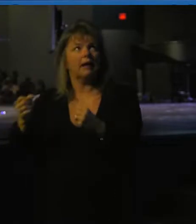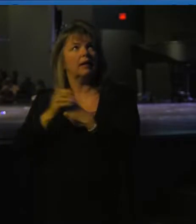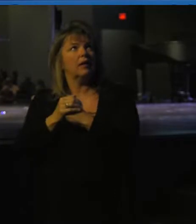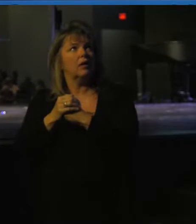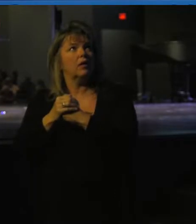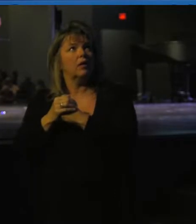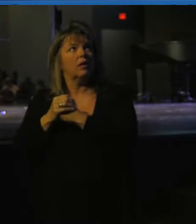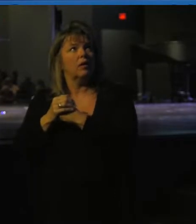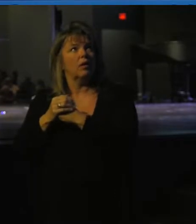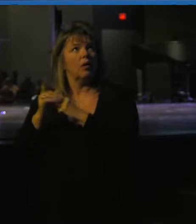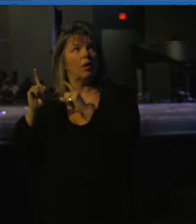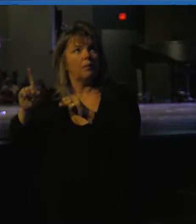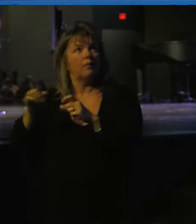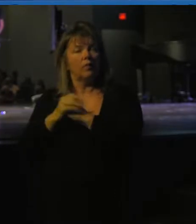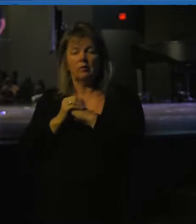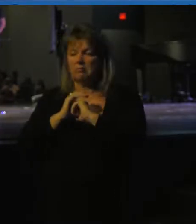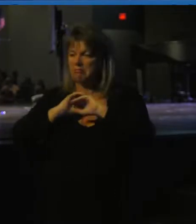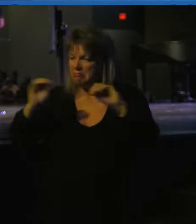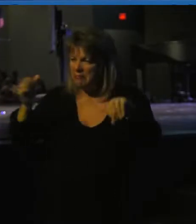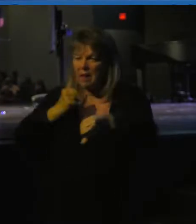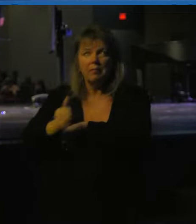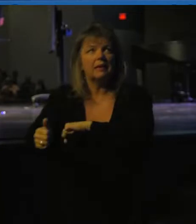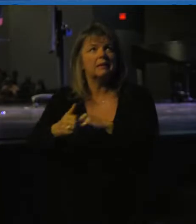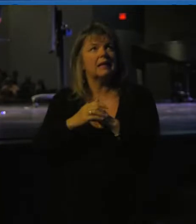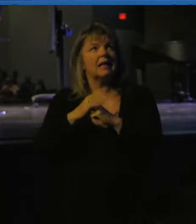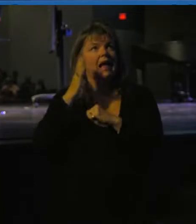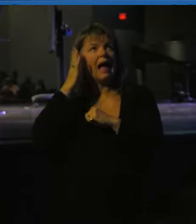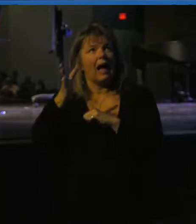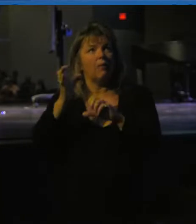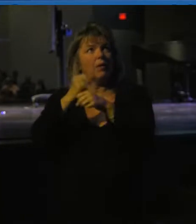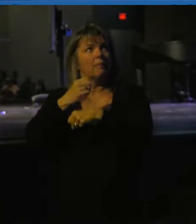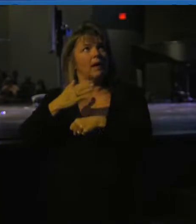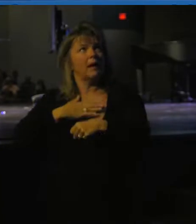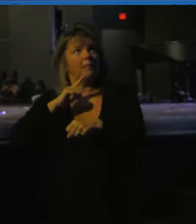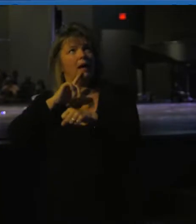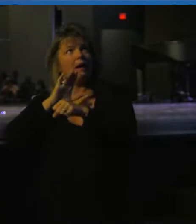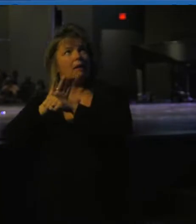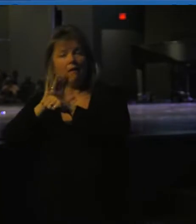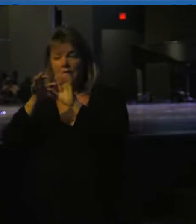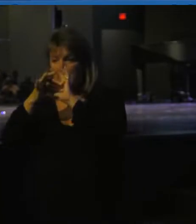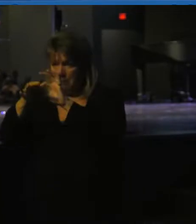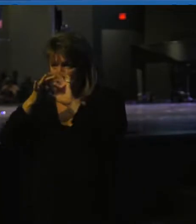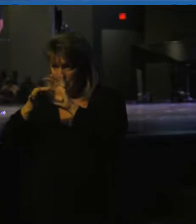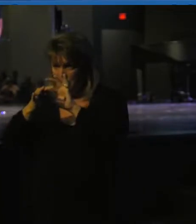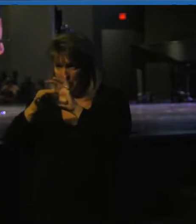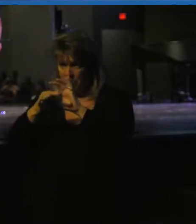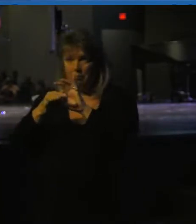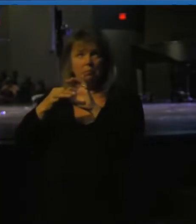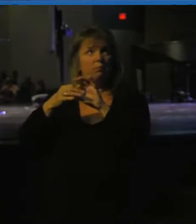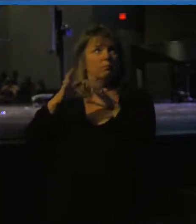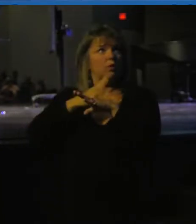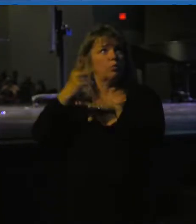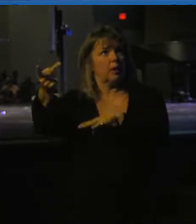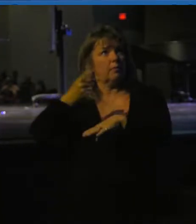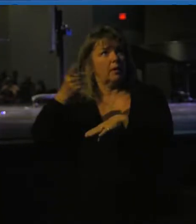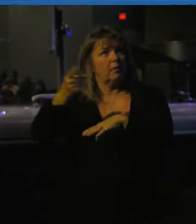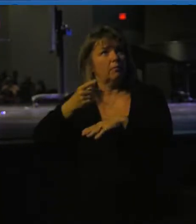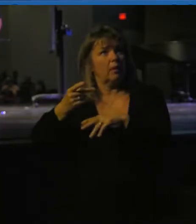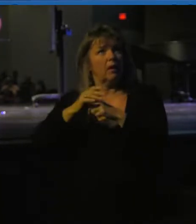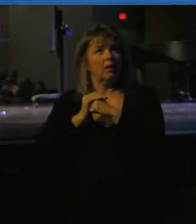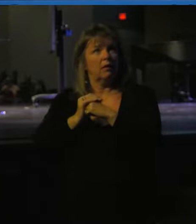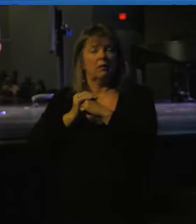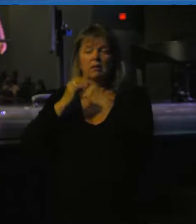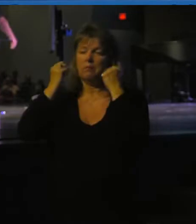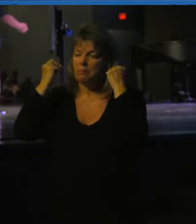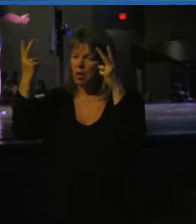Walk before me. Be blameless that I may make my covenant between me and you and may multiply you